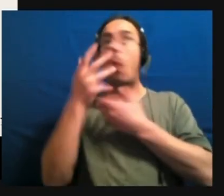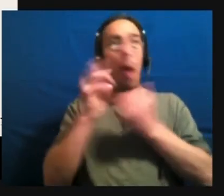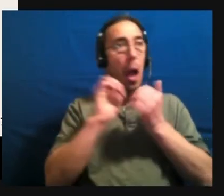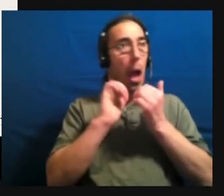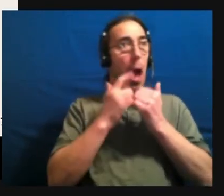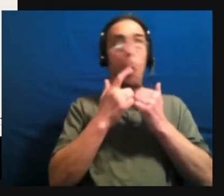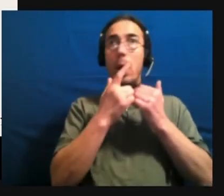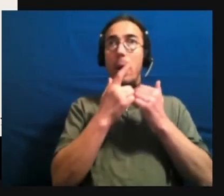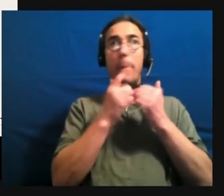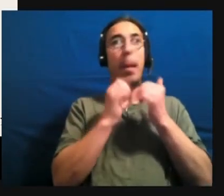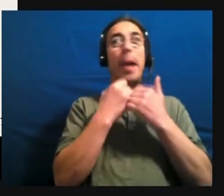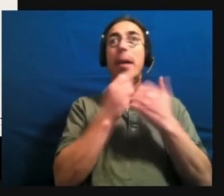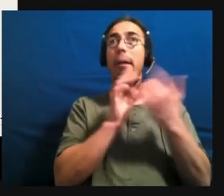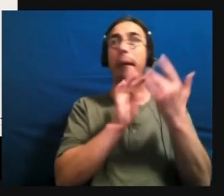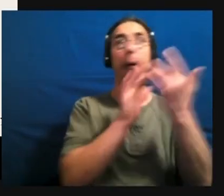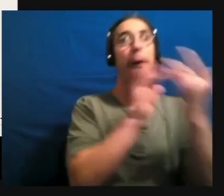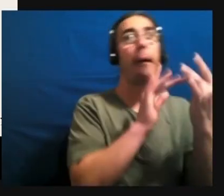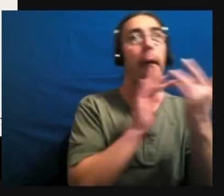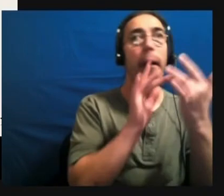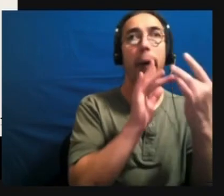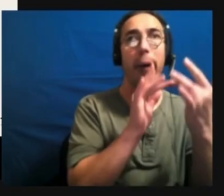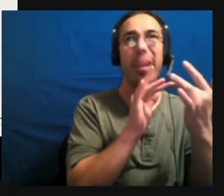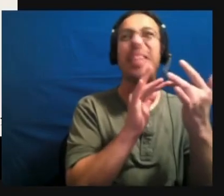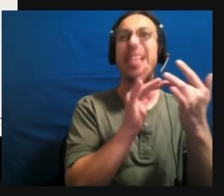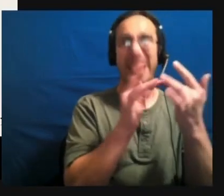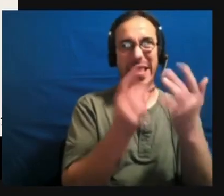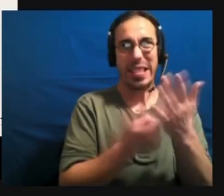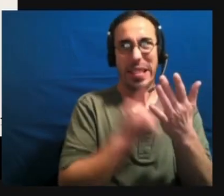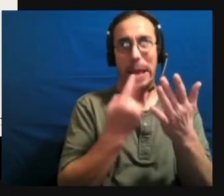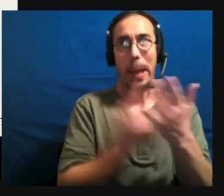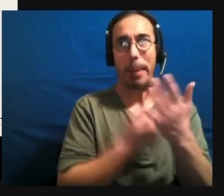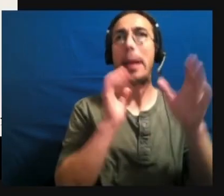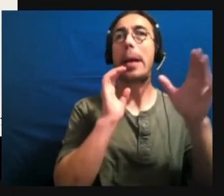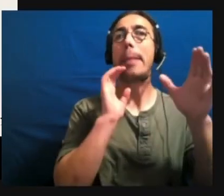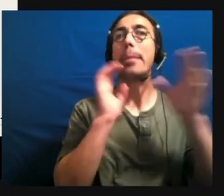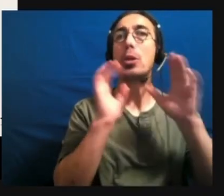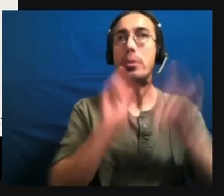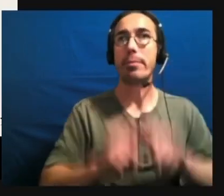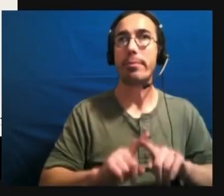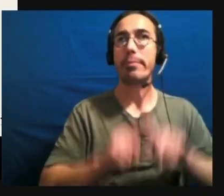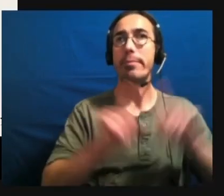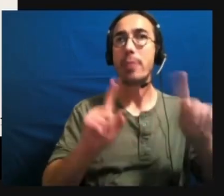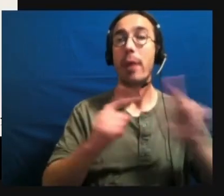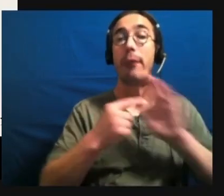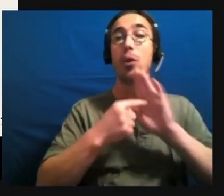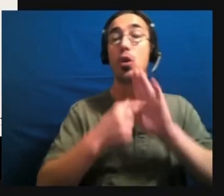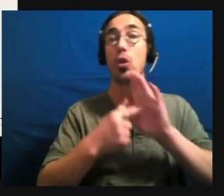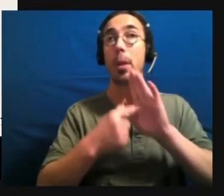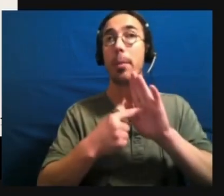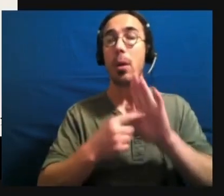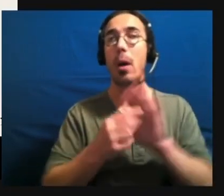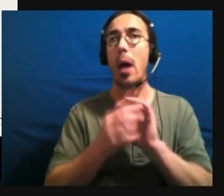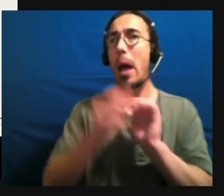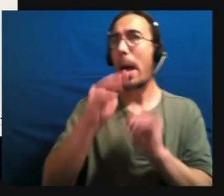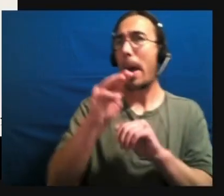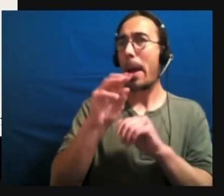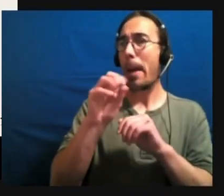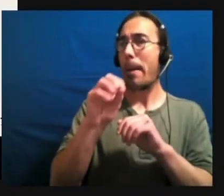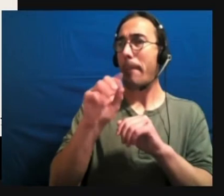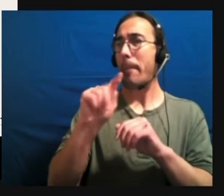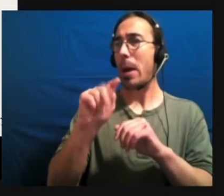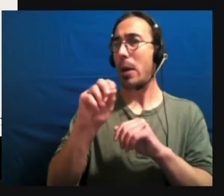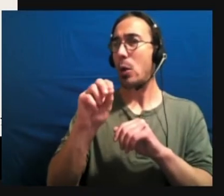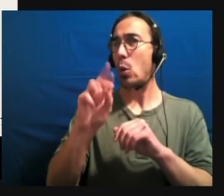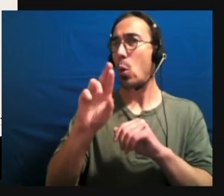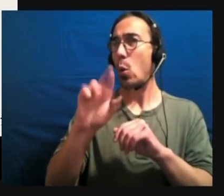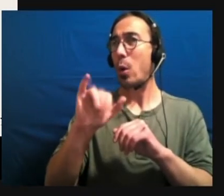have thinking and communication differences. So for example, monotropism is, uh, a word